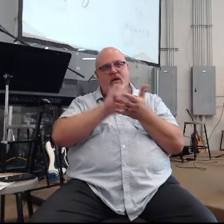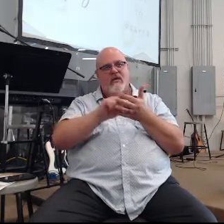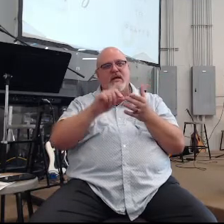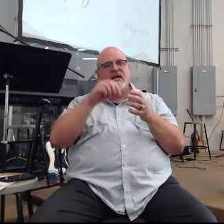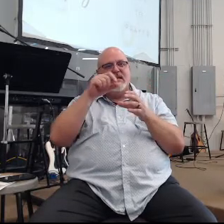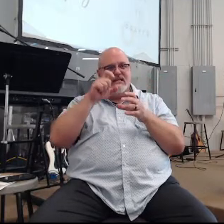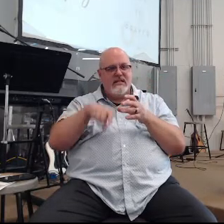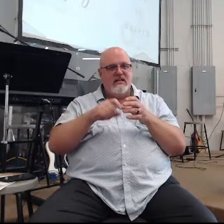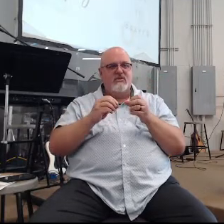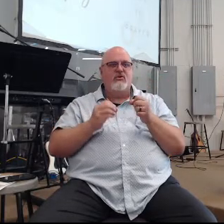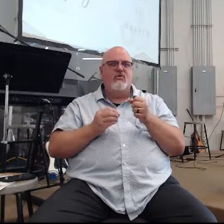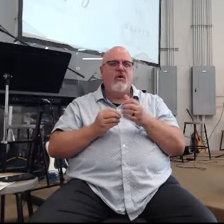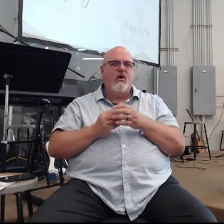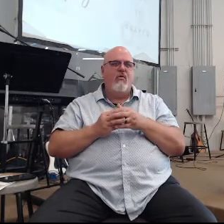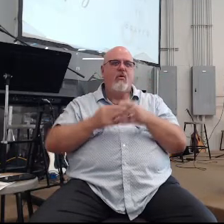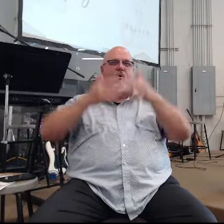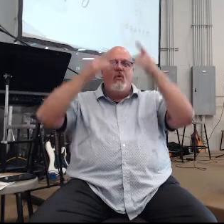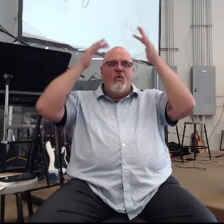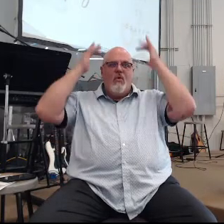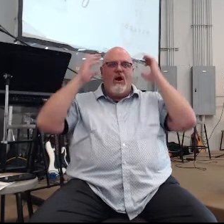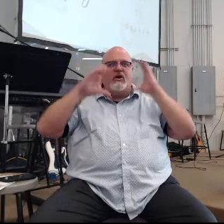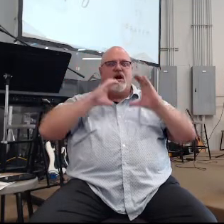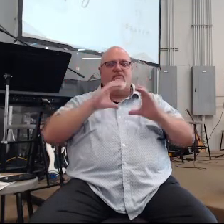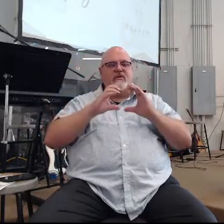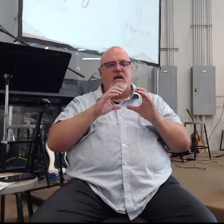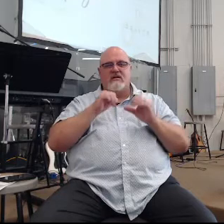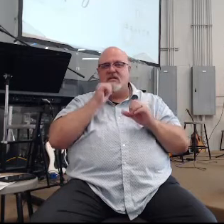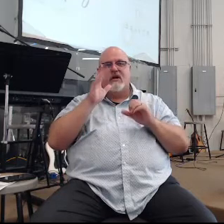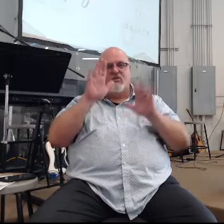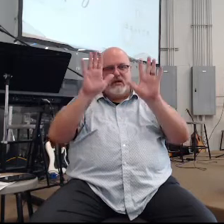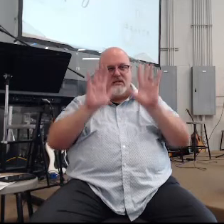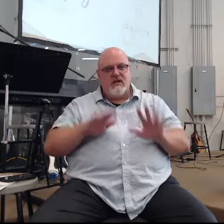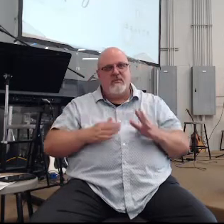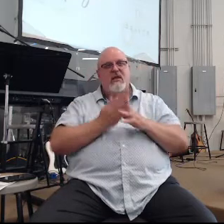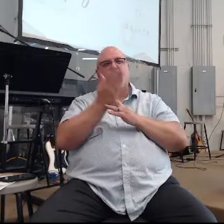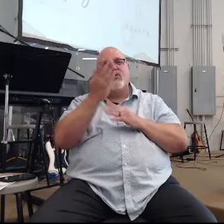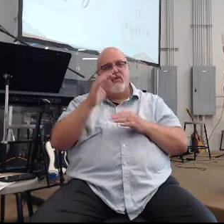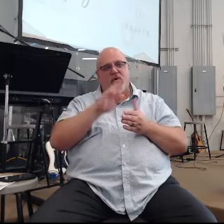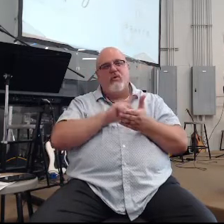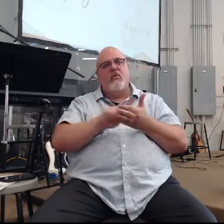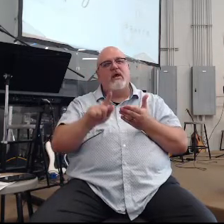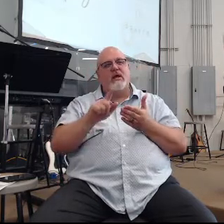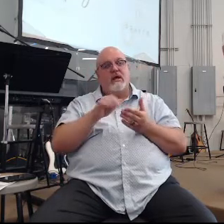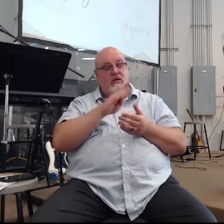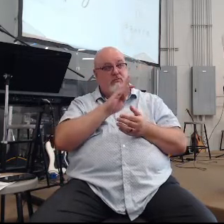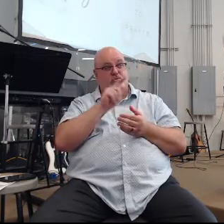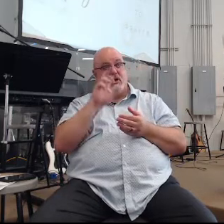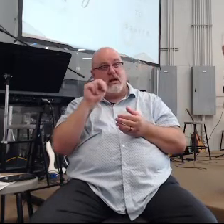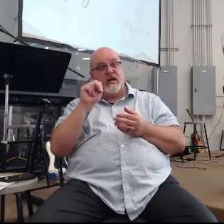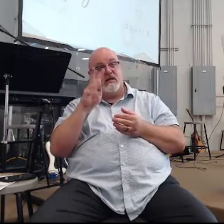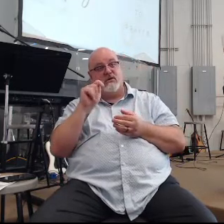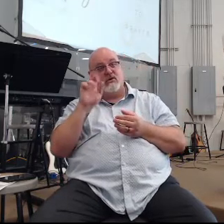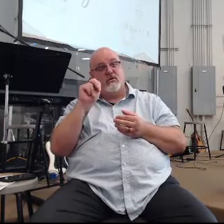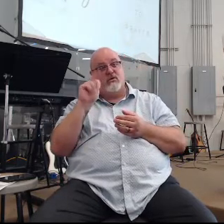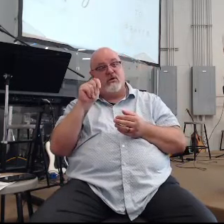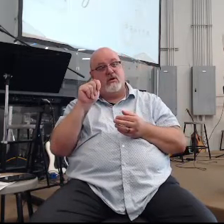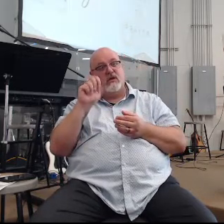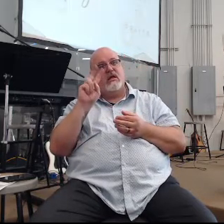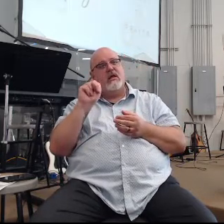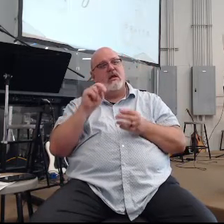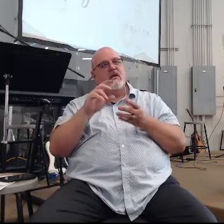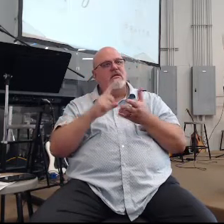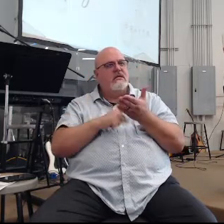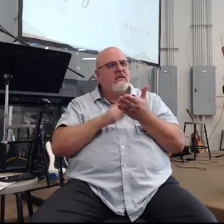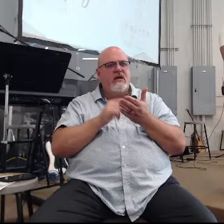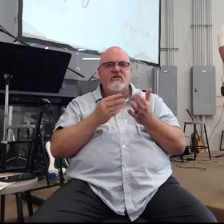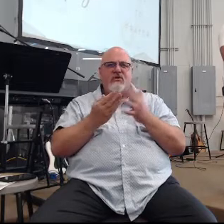conversation as a family, not just on Sundays but throughout the week. So as Brian Tootin and I were talking and praying even a little bit throughout the summer and